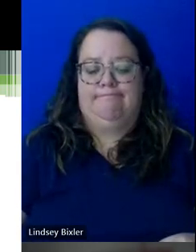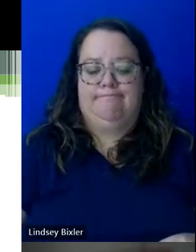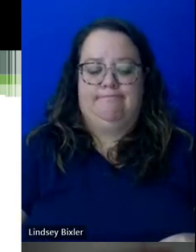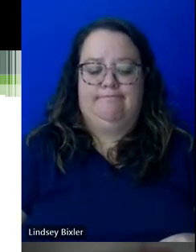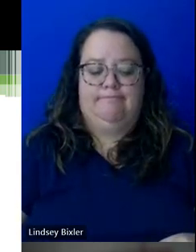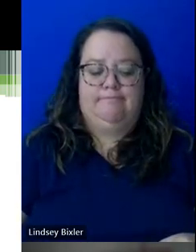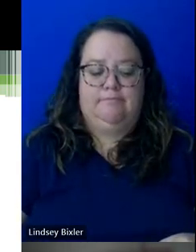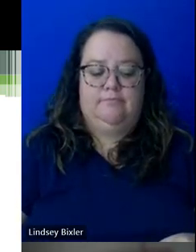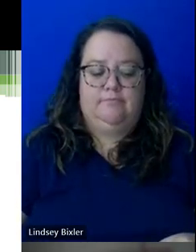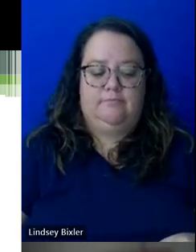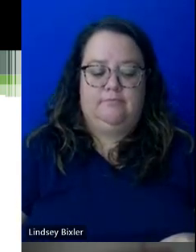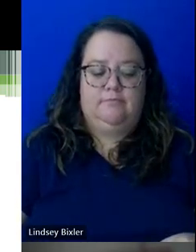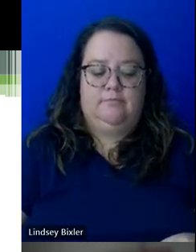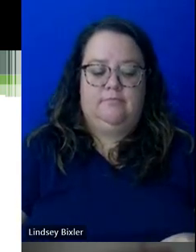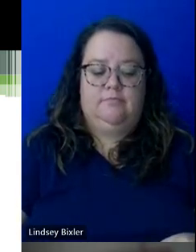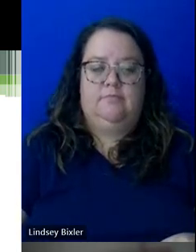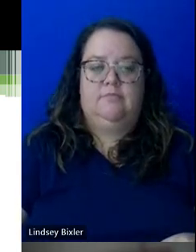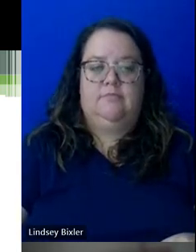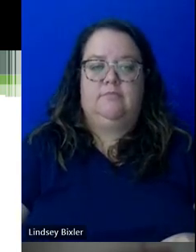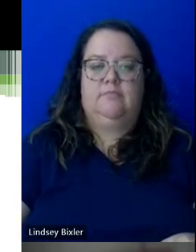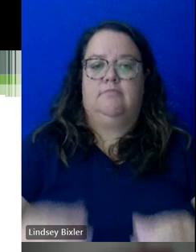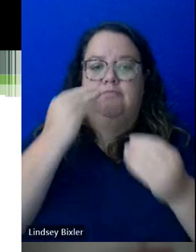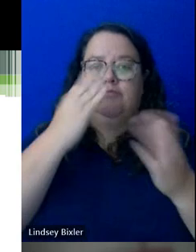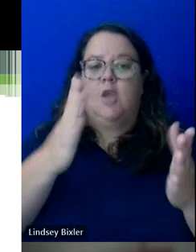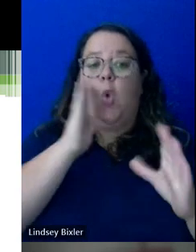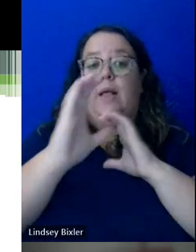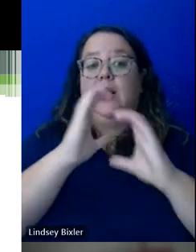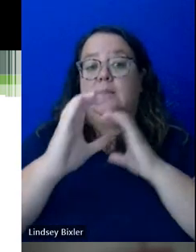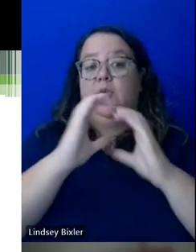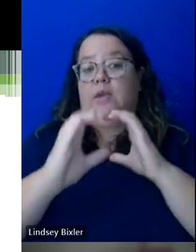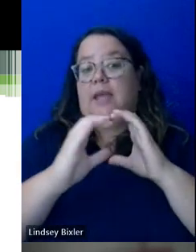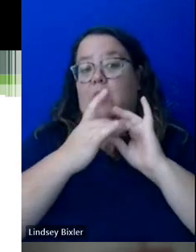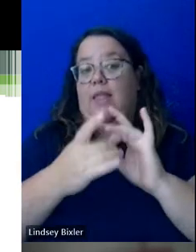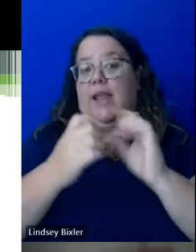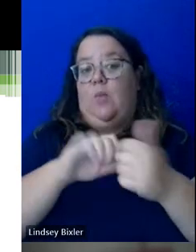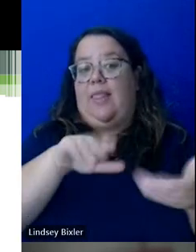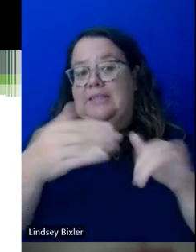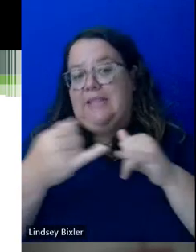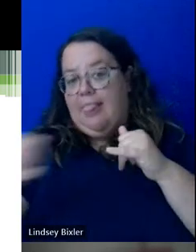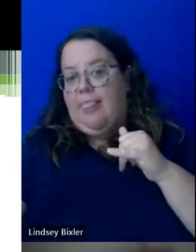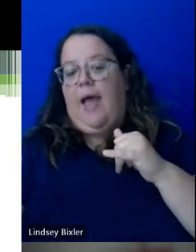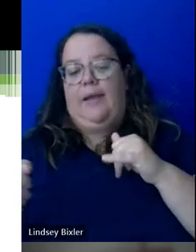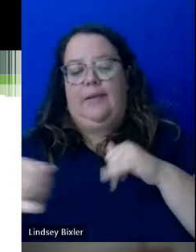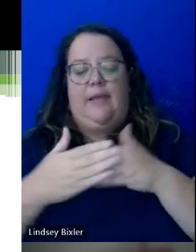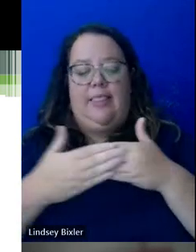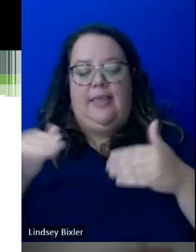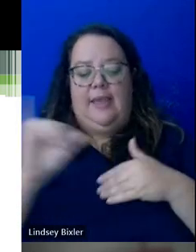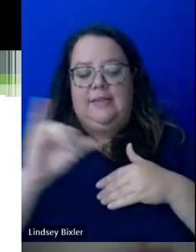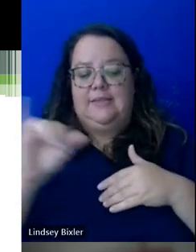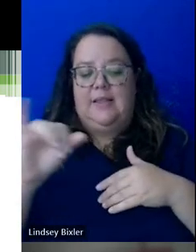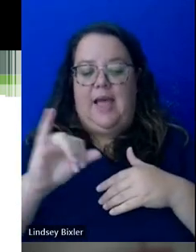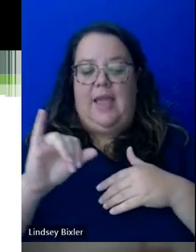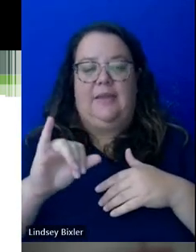And just to add on to that, we will communicate with students around things like deadlines, like around things like exam scheduling,